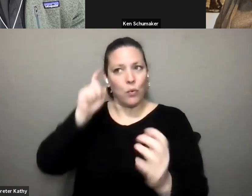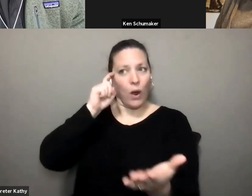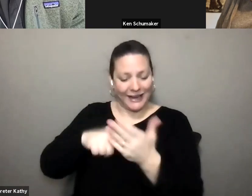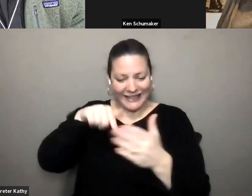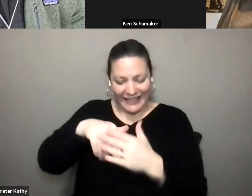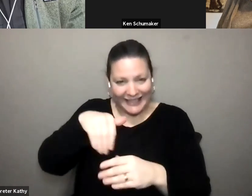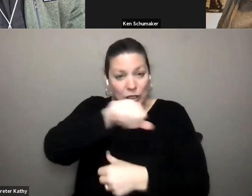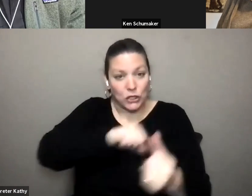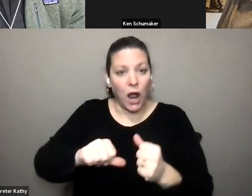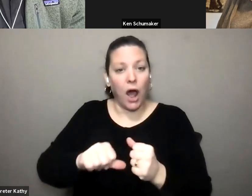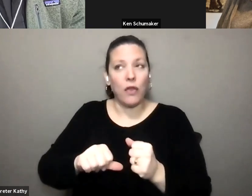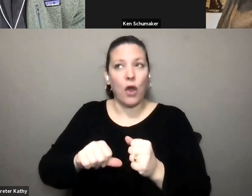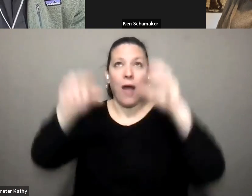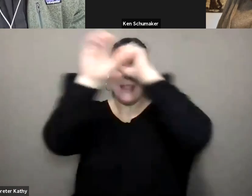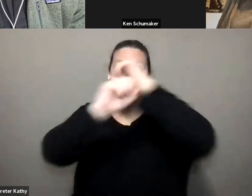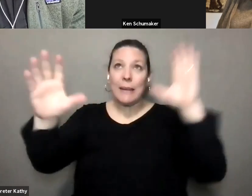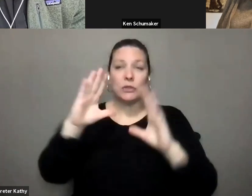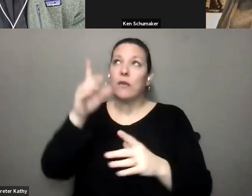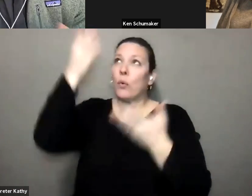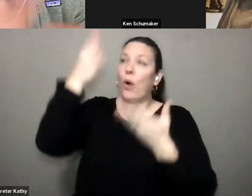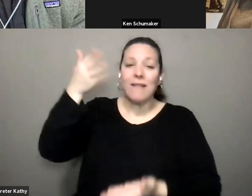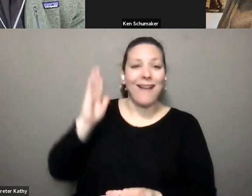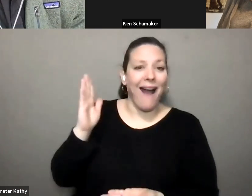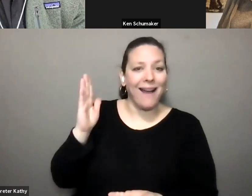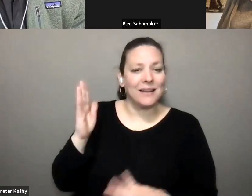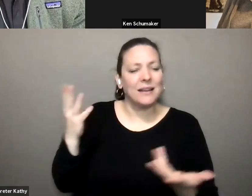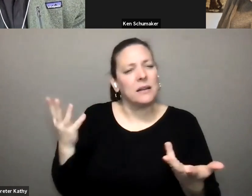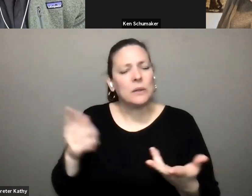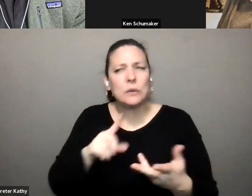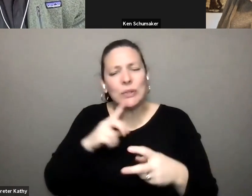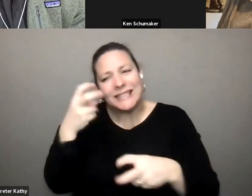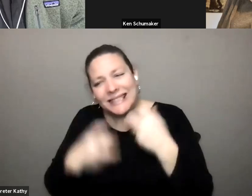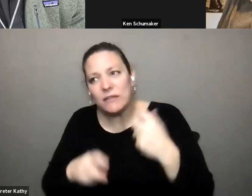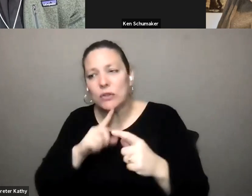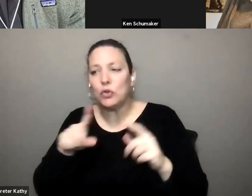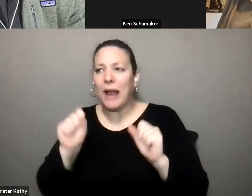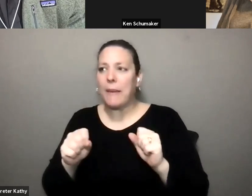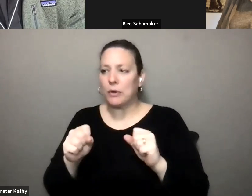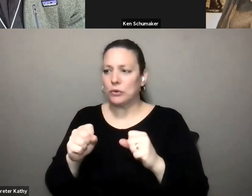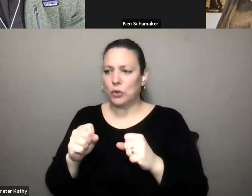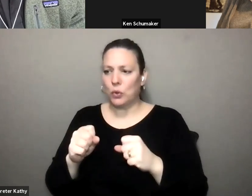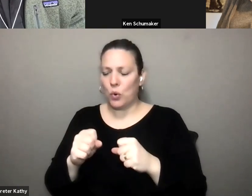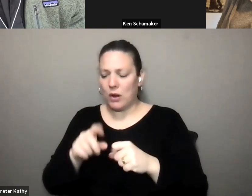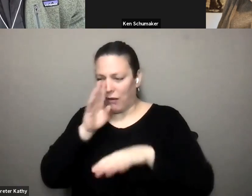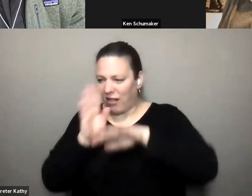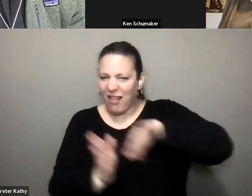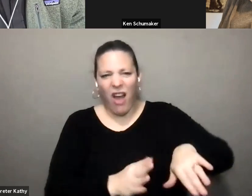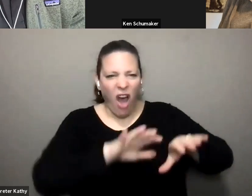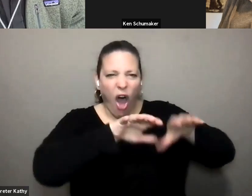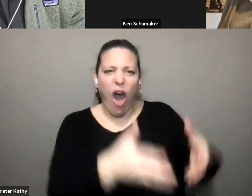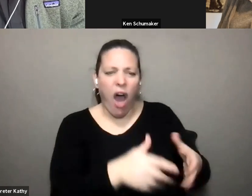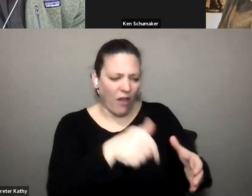and it's hard to dislike or categorize or make other a group of people when